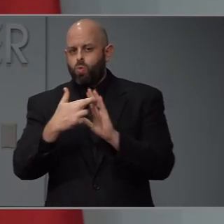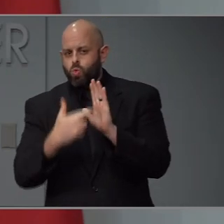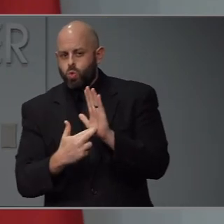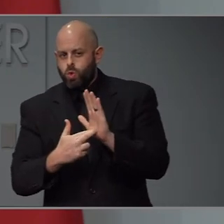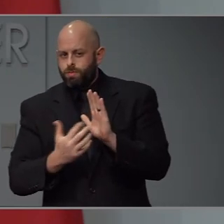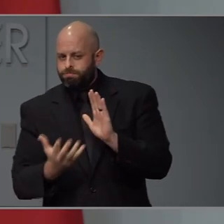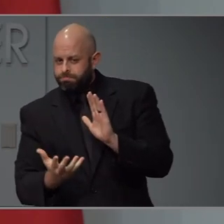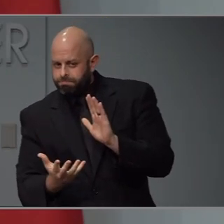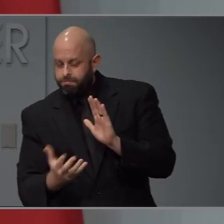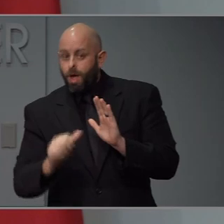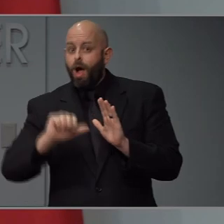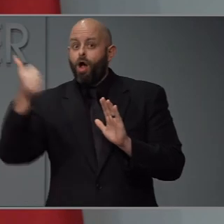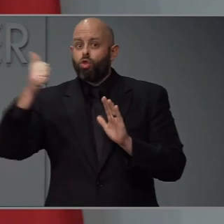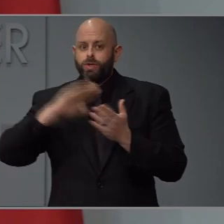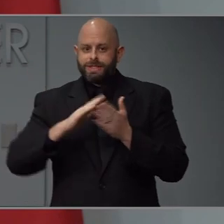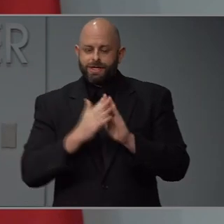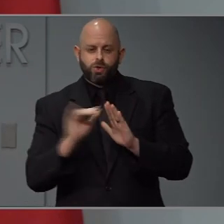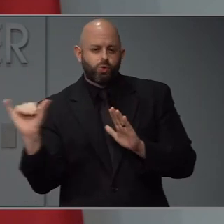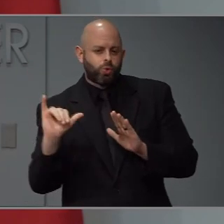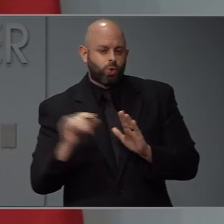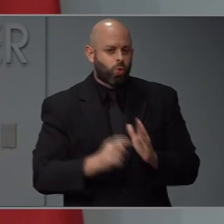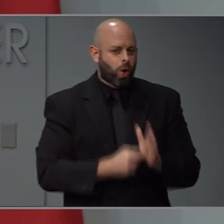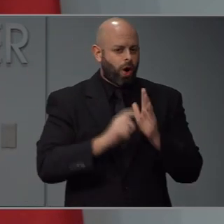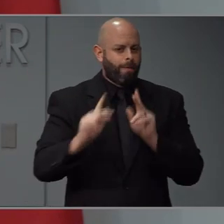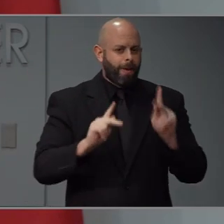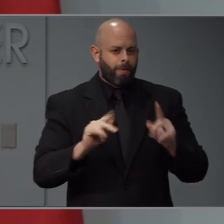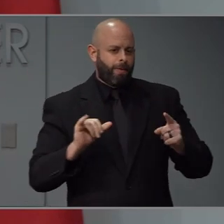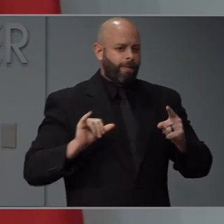that other municipalities in the state